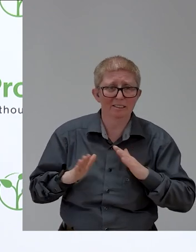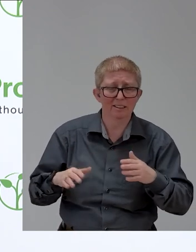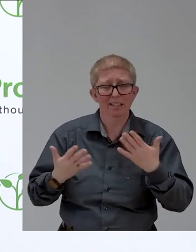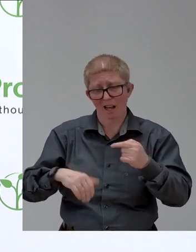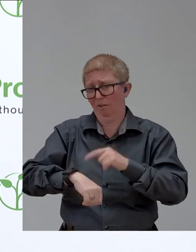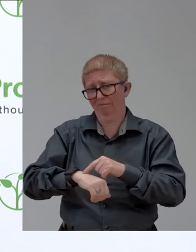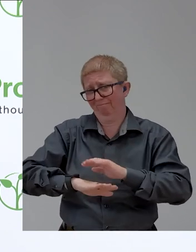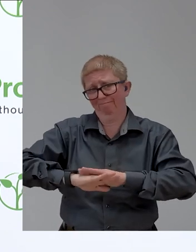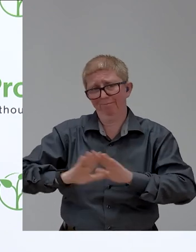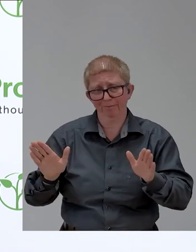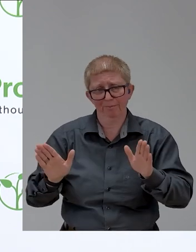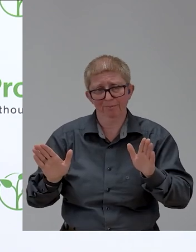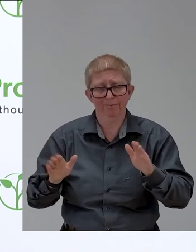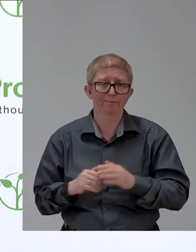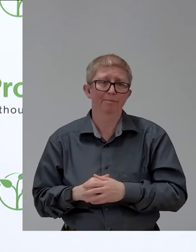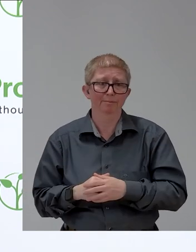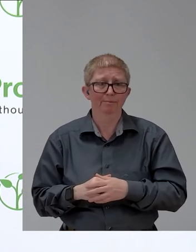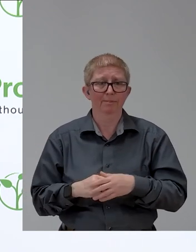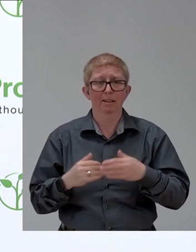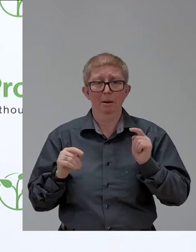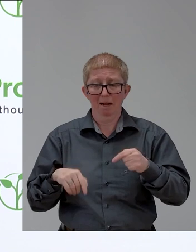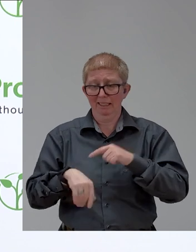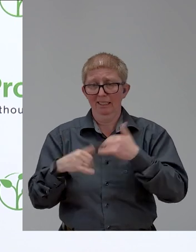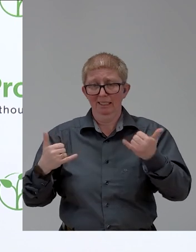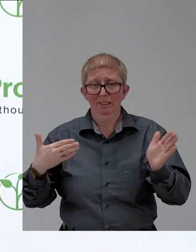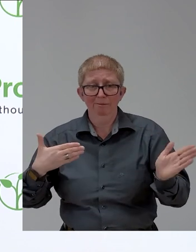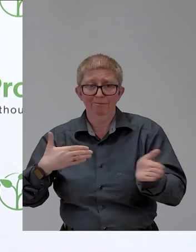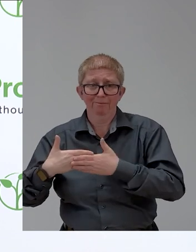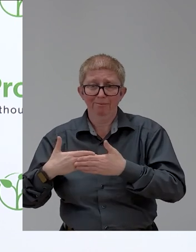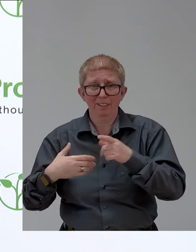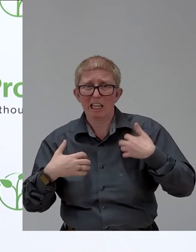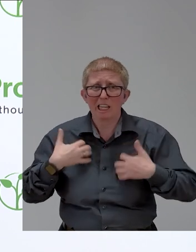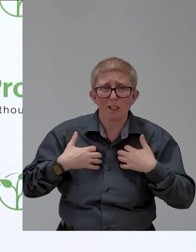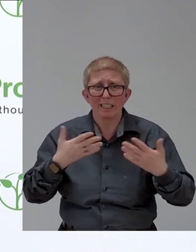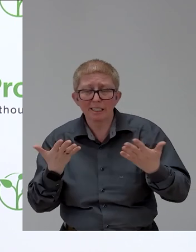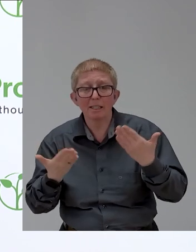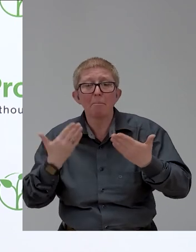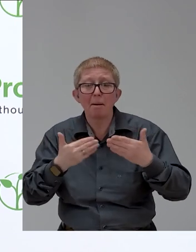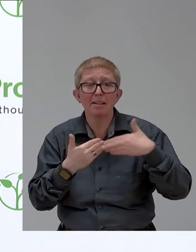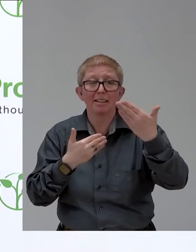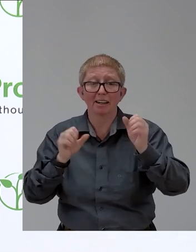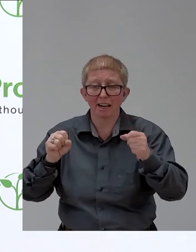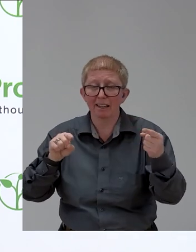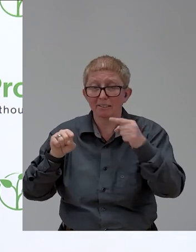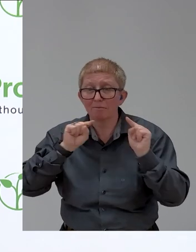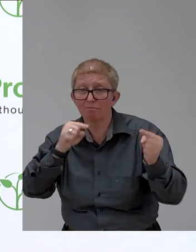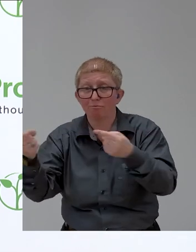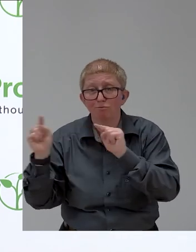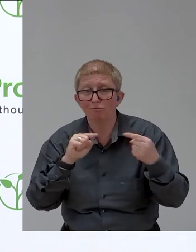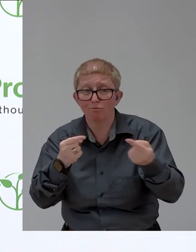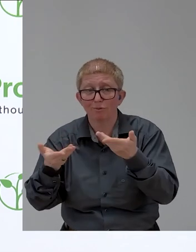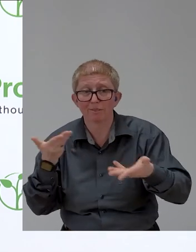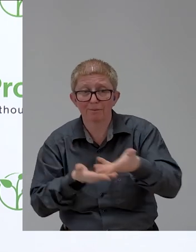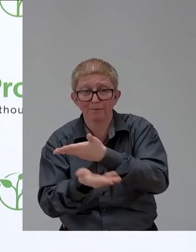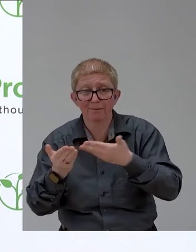full hour and unfortunately you have to close this so interesting session. I hope we can continue this conversation, hopefully both of you in the next Zero